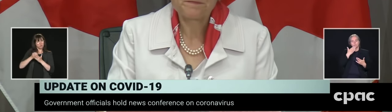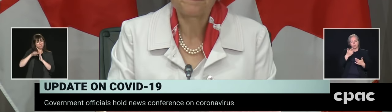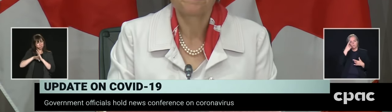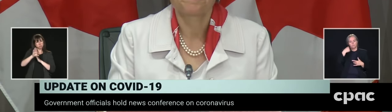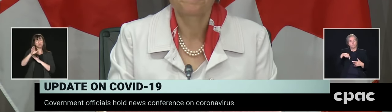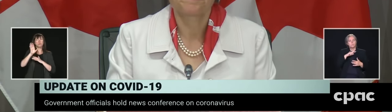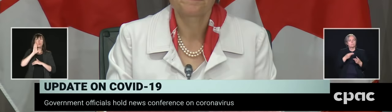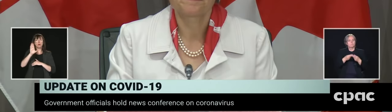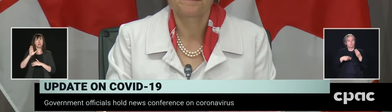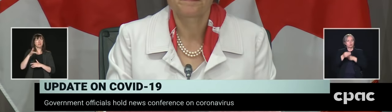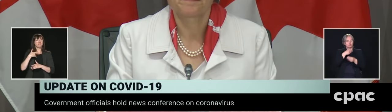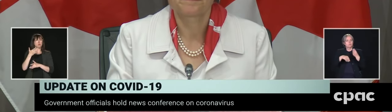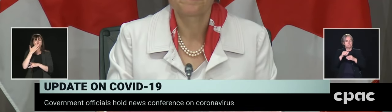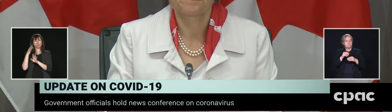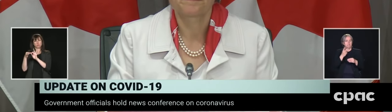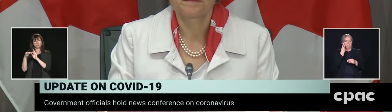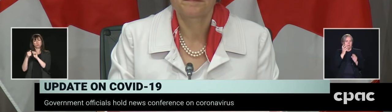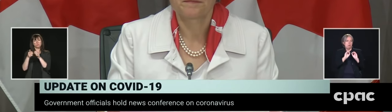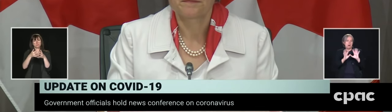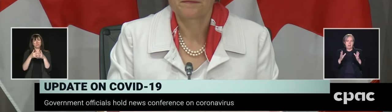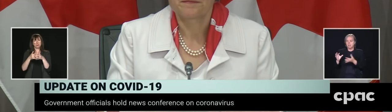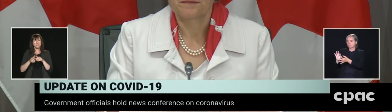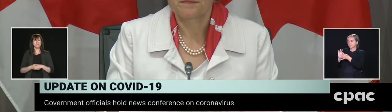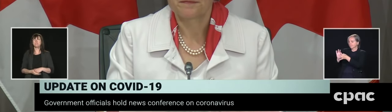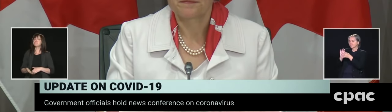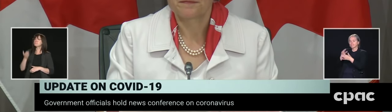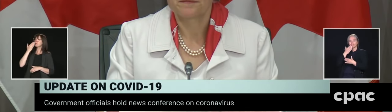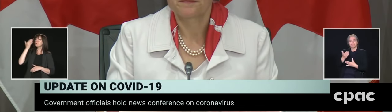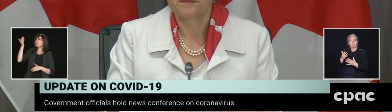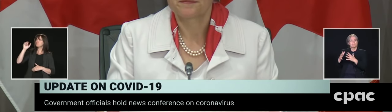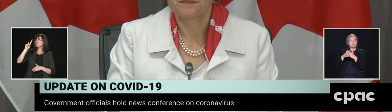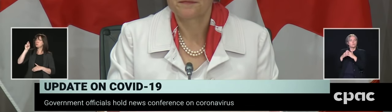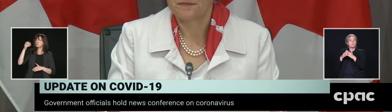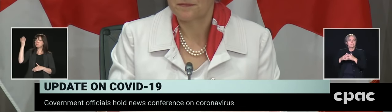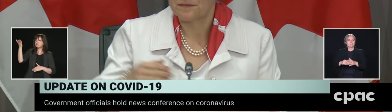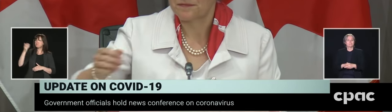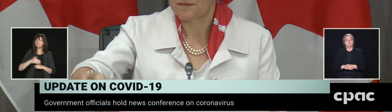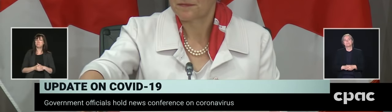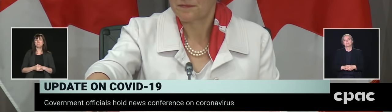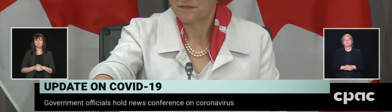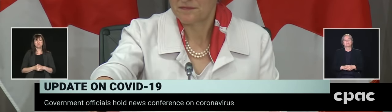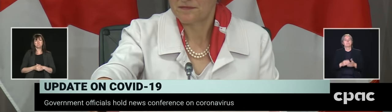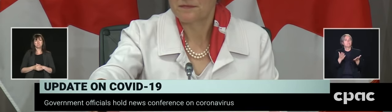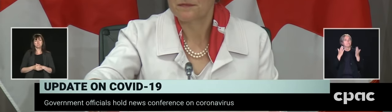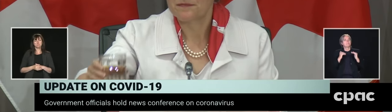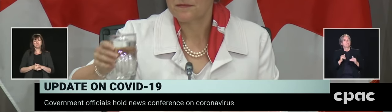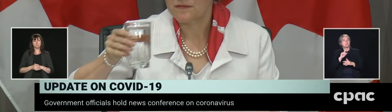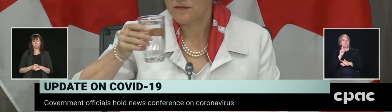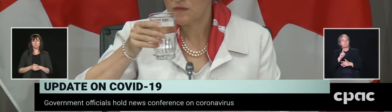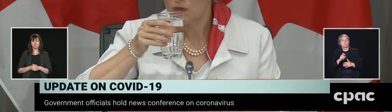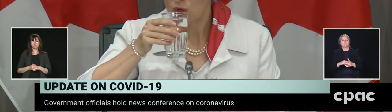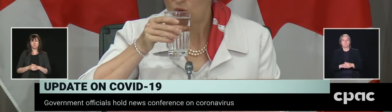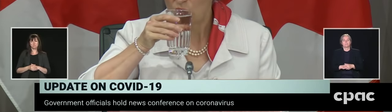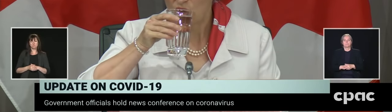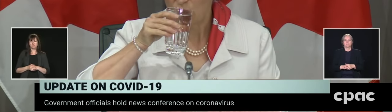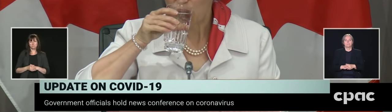Thank you, Deputy Prime Minister. I'll put our next question, please. Thank you. Merci. The next question, la prochaine question, et de Micheline